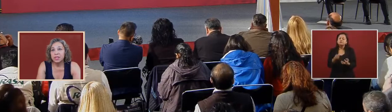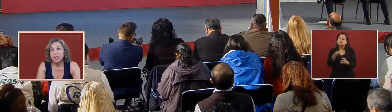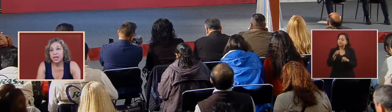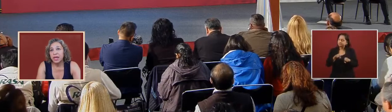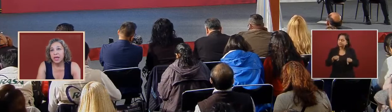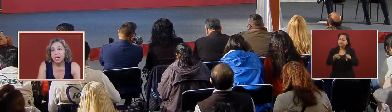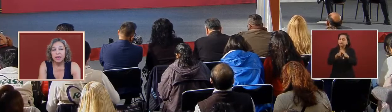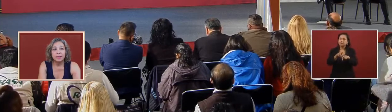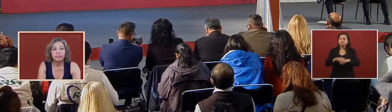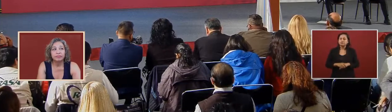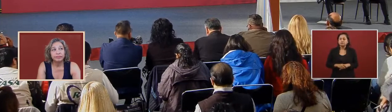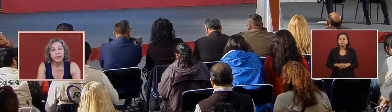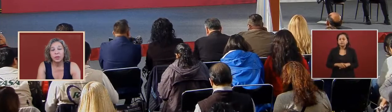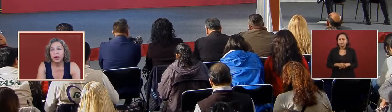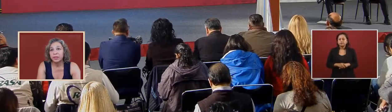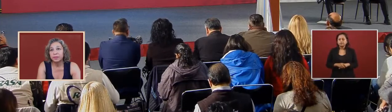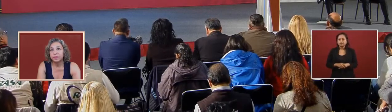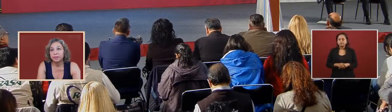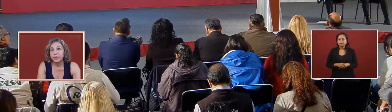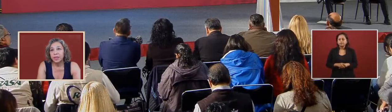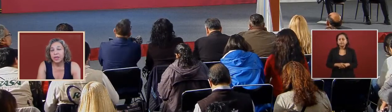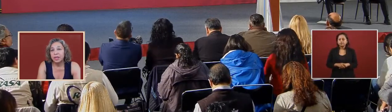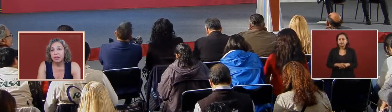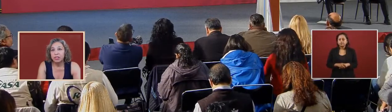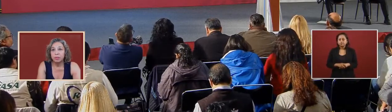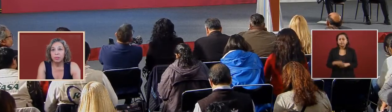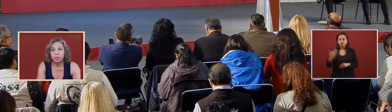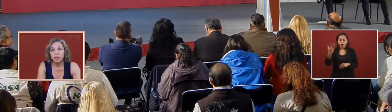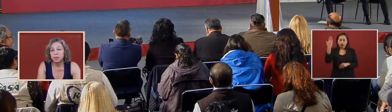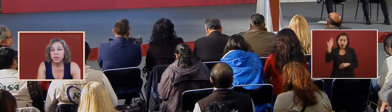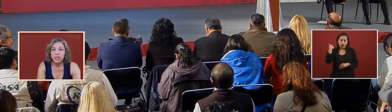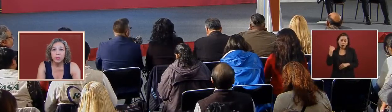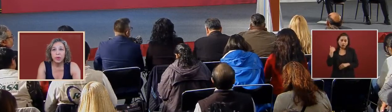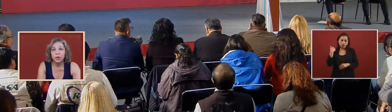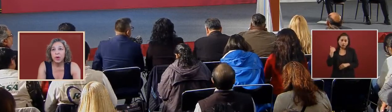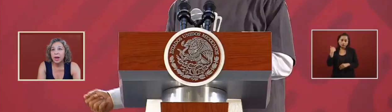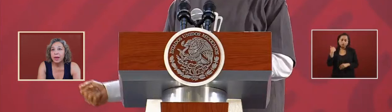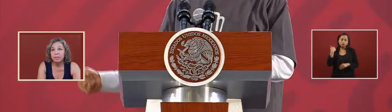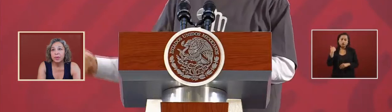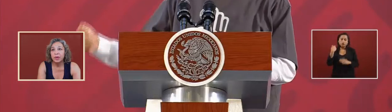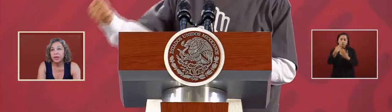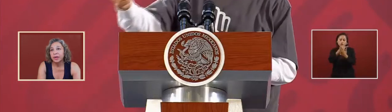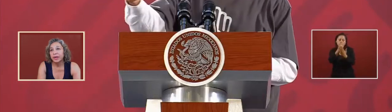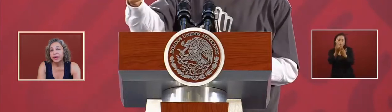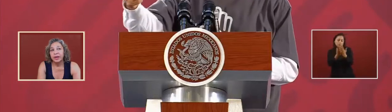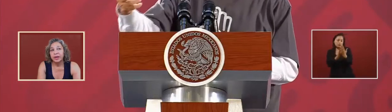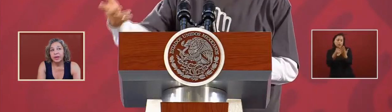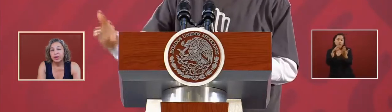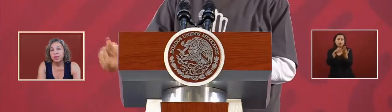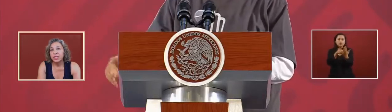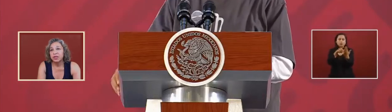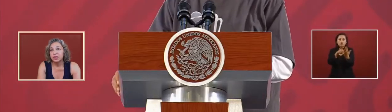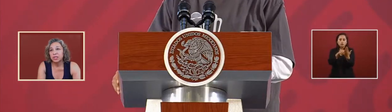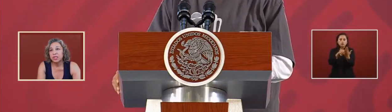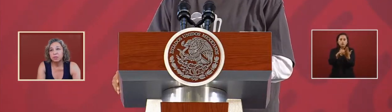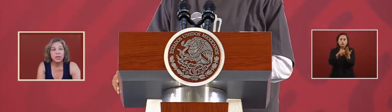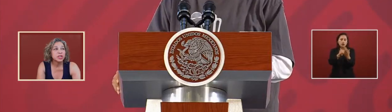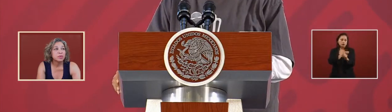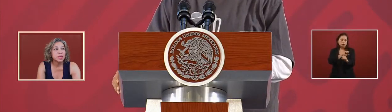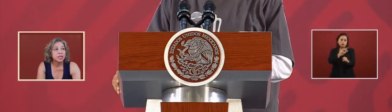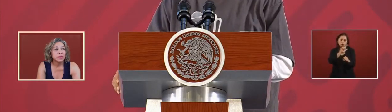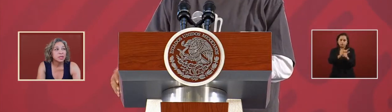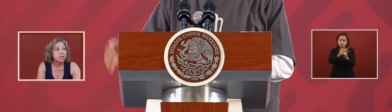would say well there's a special program resources